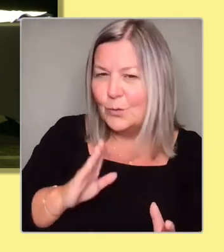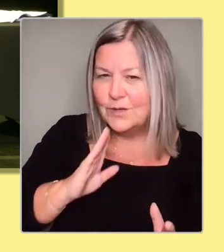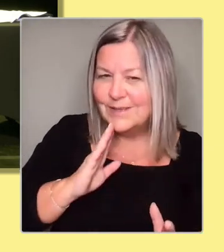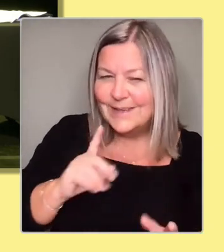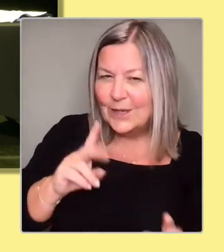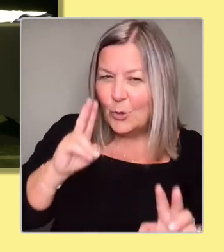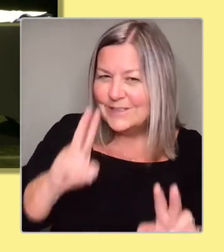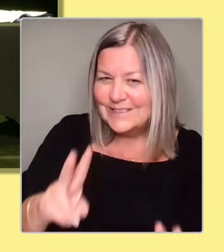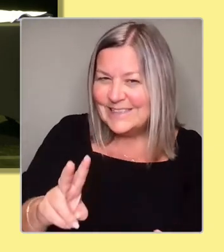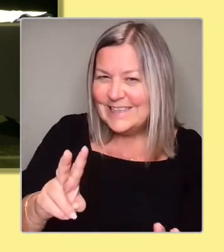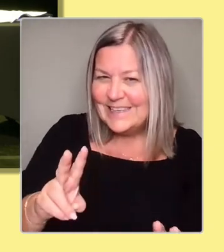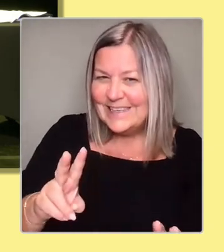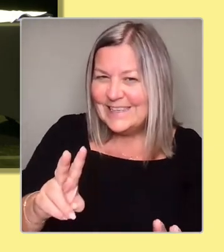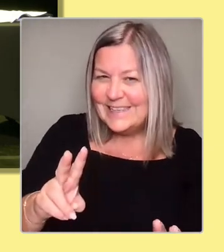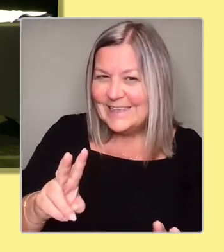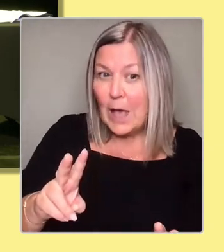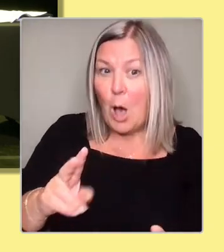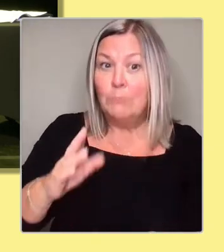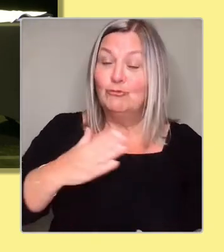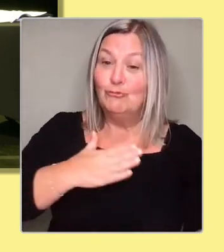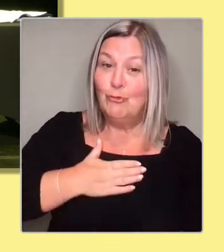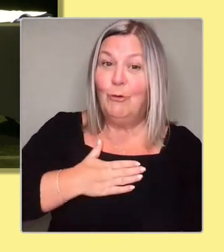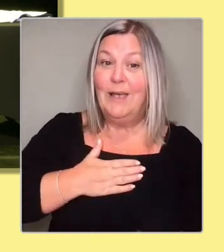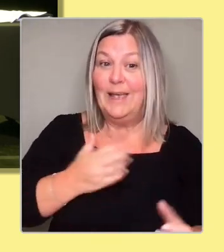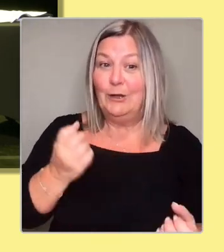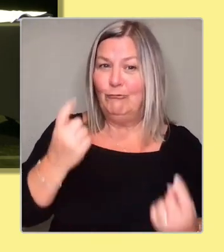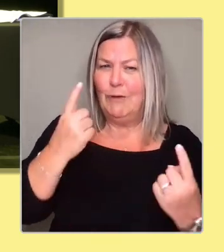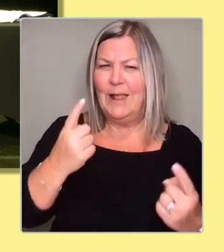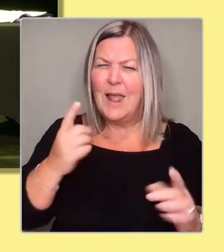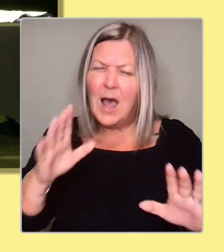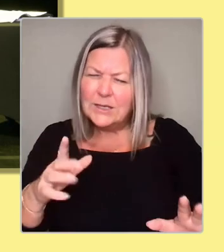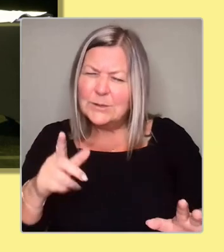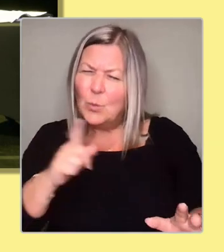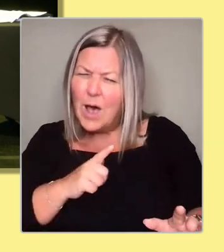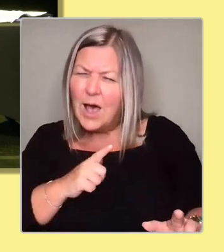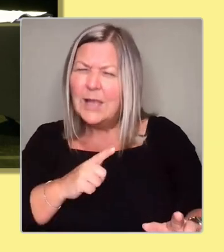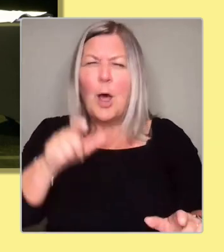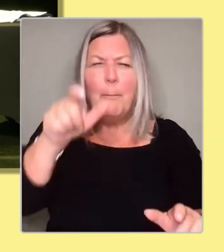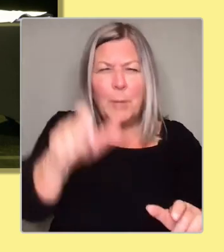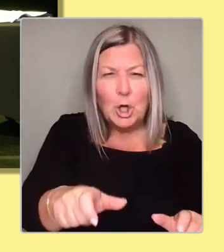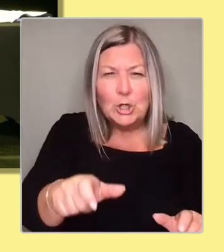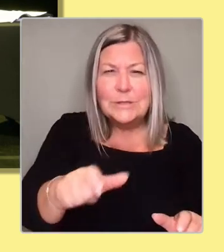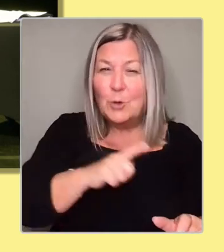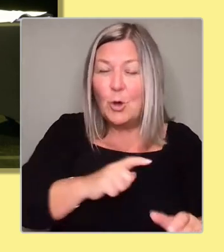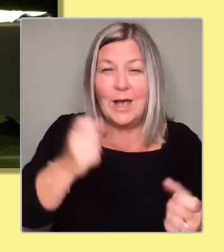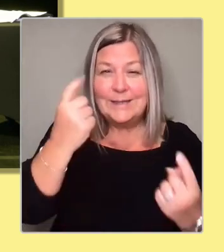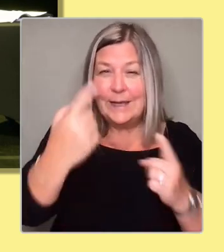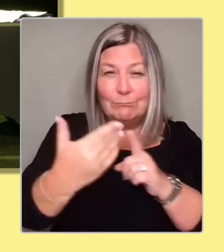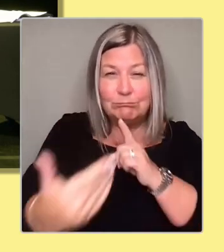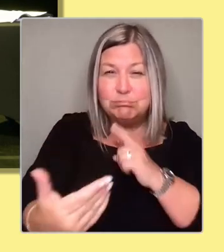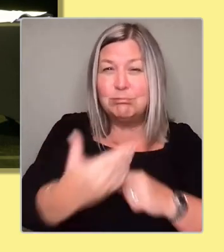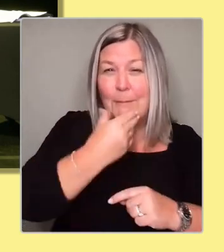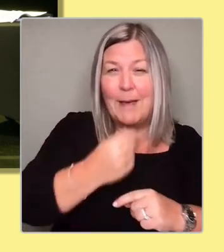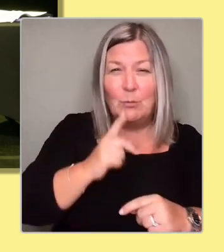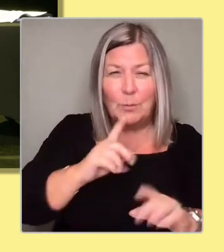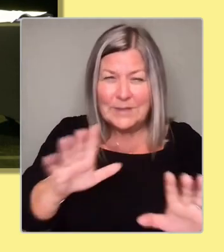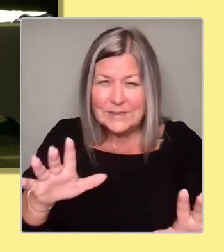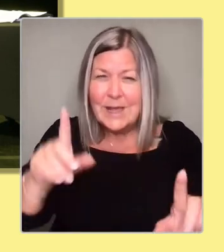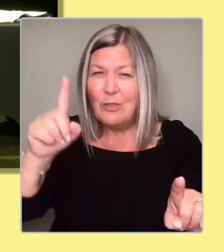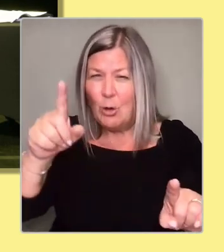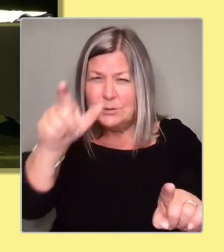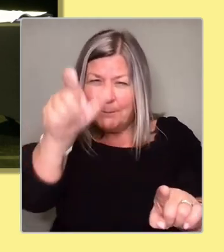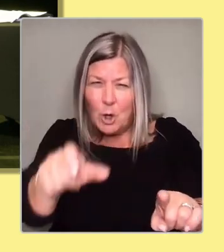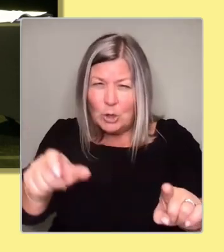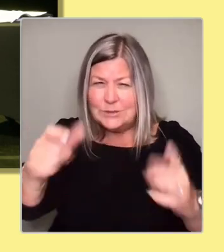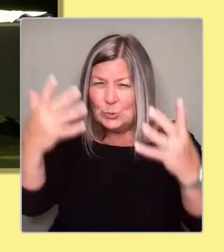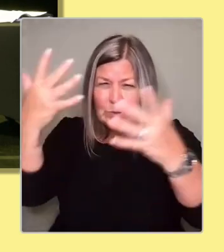man or a woman, so that's why you became a person, but a very welcome one. you. So, hi. I'll start over. I'm Erin. I'm the co